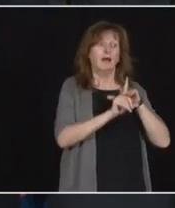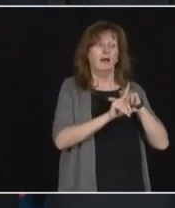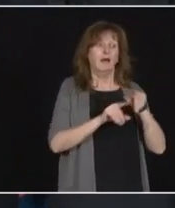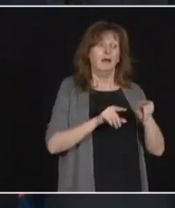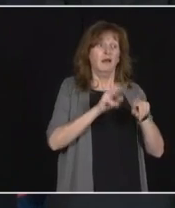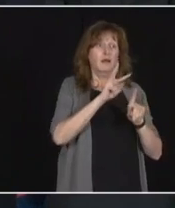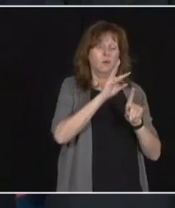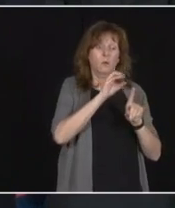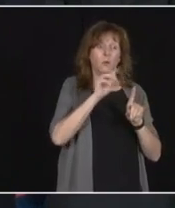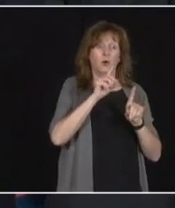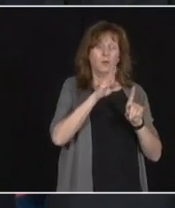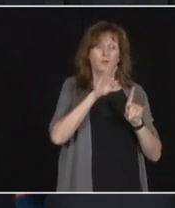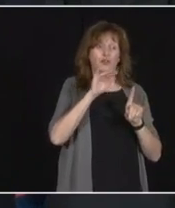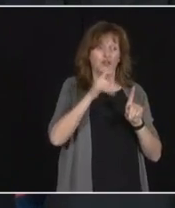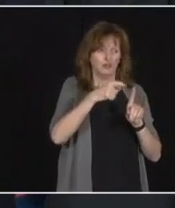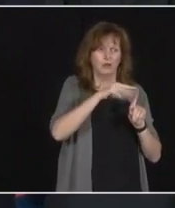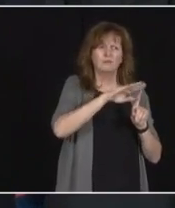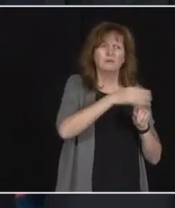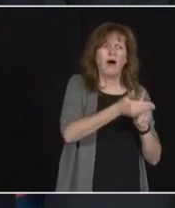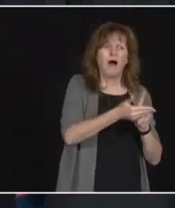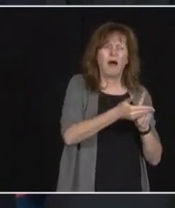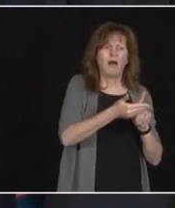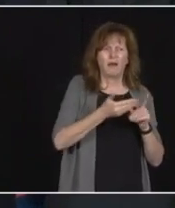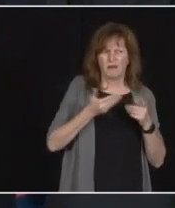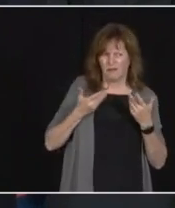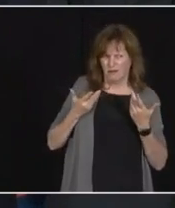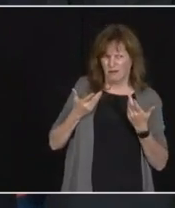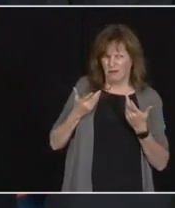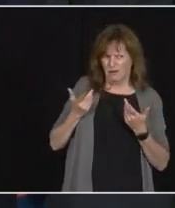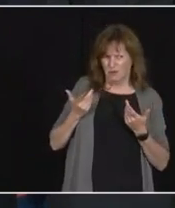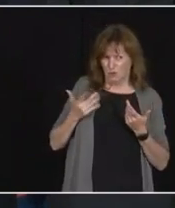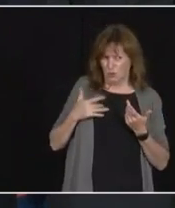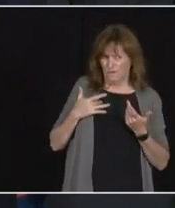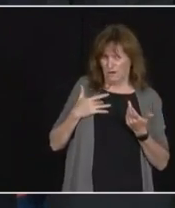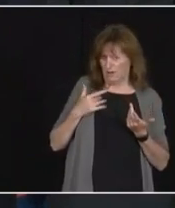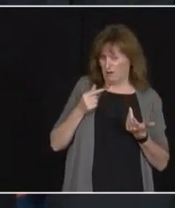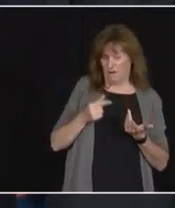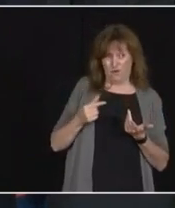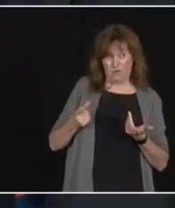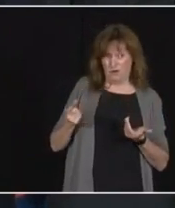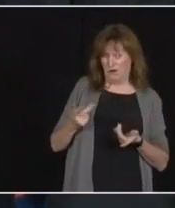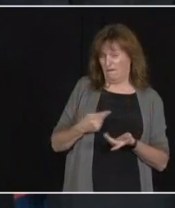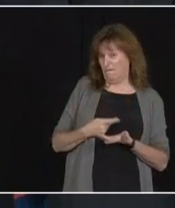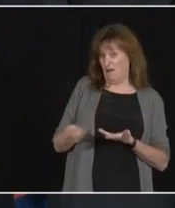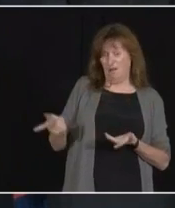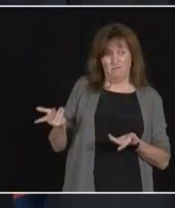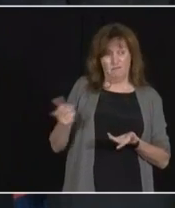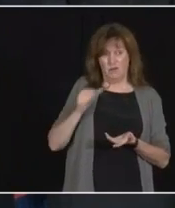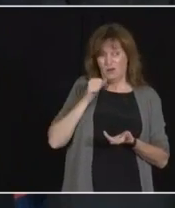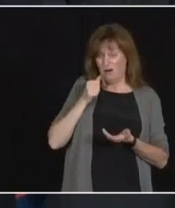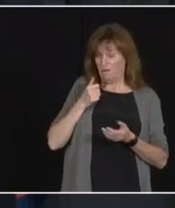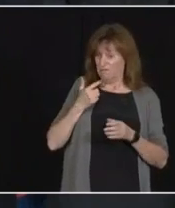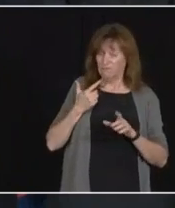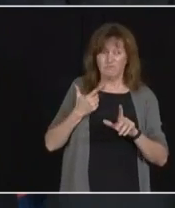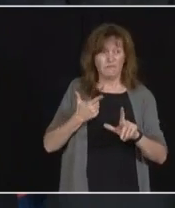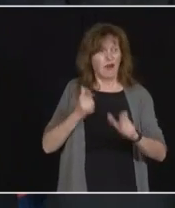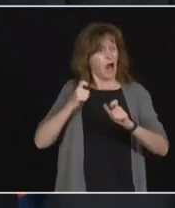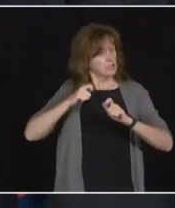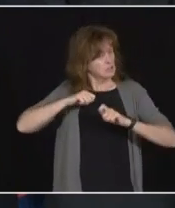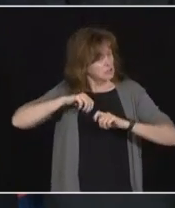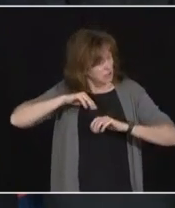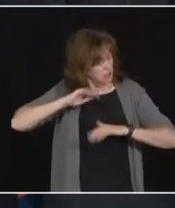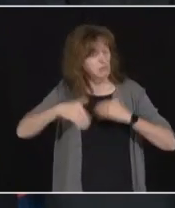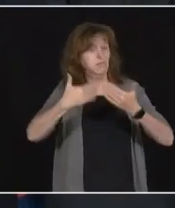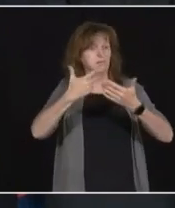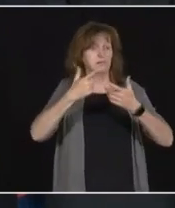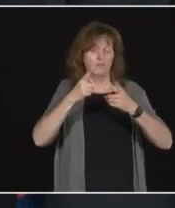do you think your government failed to react quickly enough to put more in place to protect these